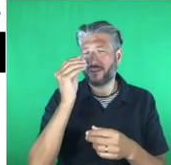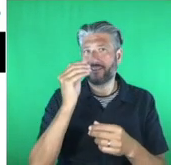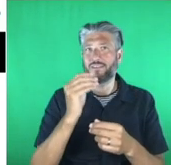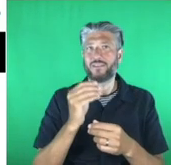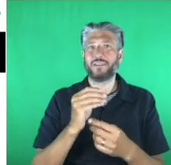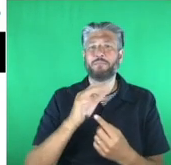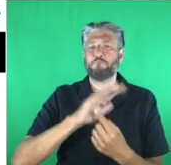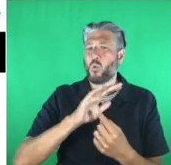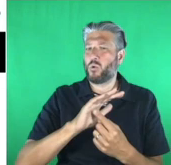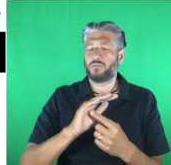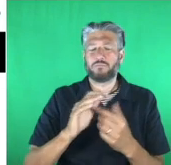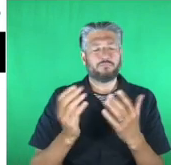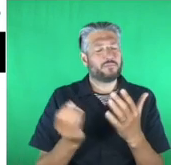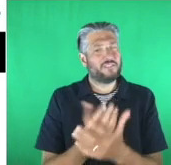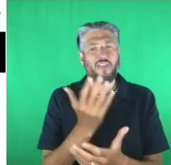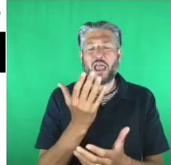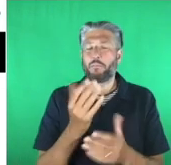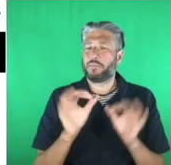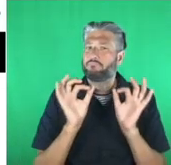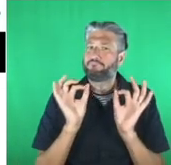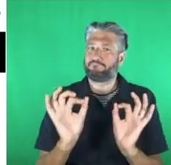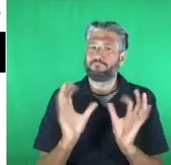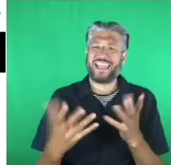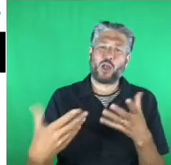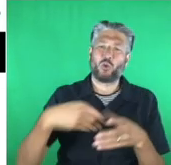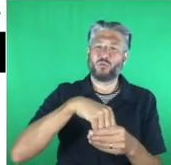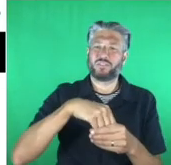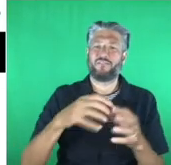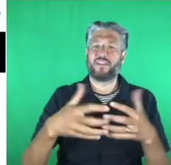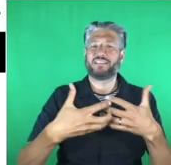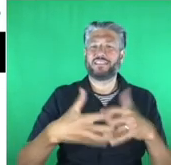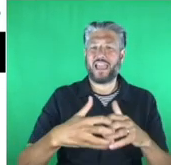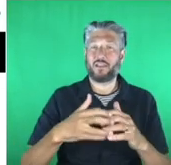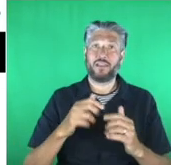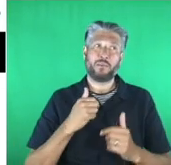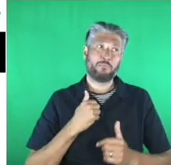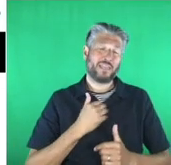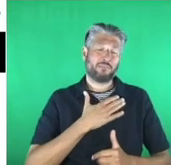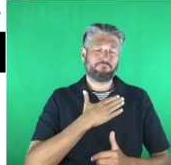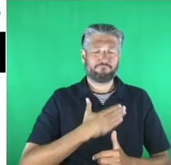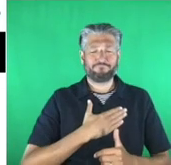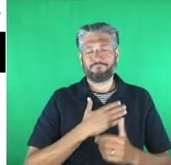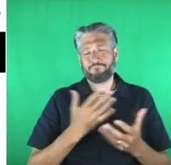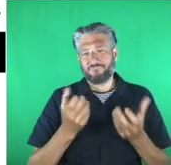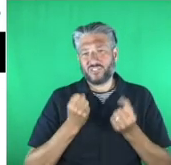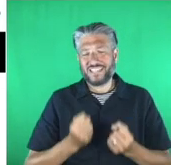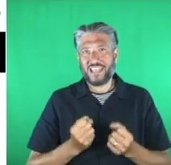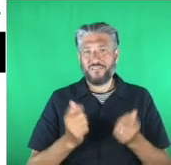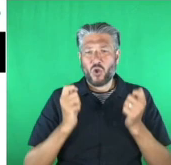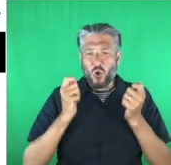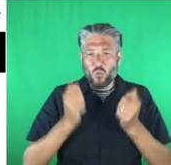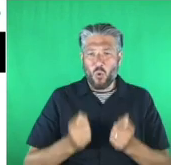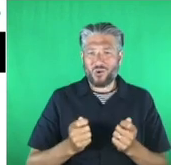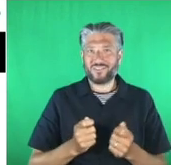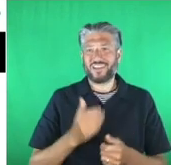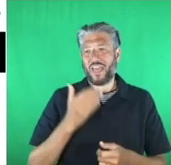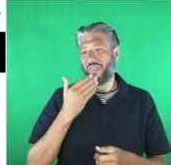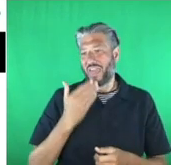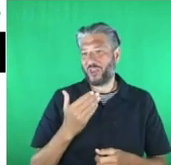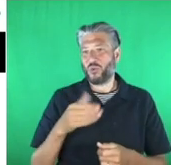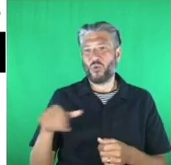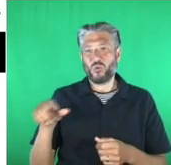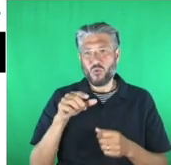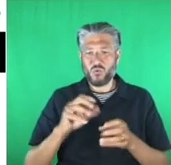It's an honor to receive this award. I like that you thought of a unique shape, which gives it a more